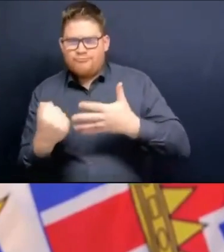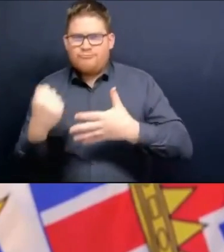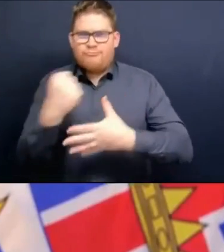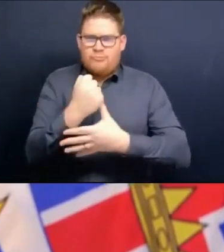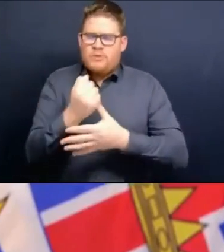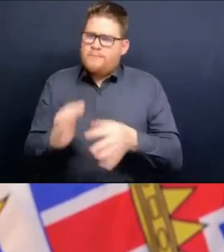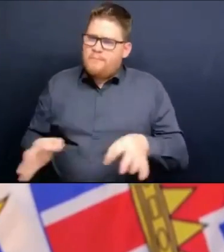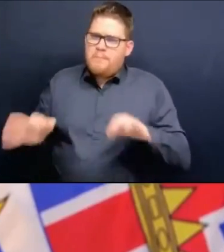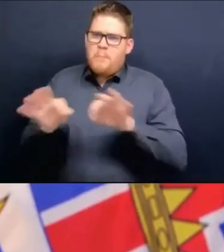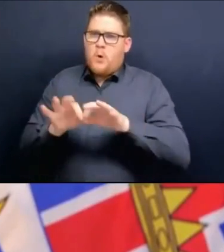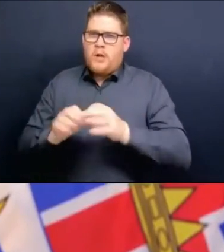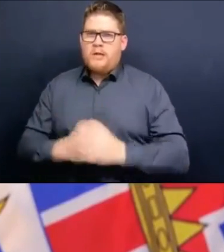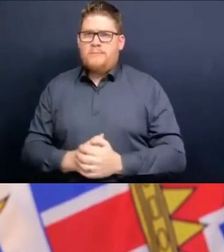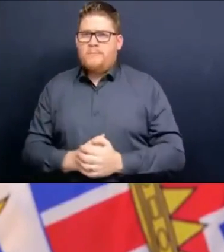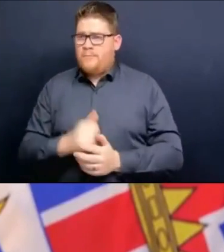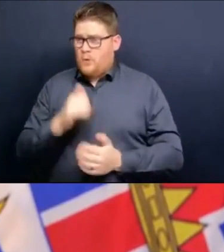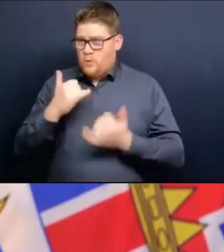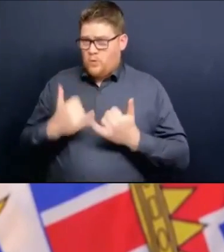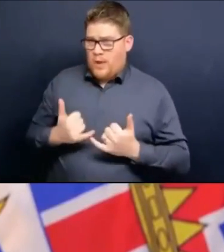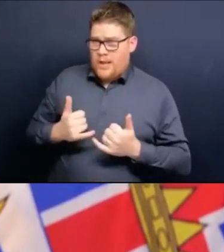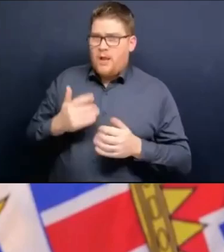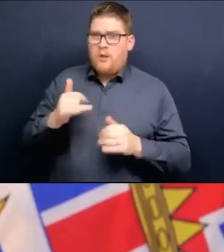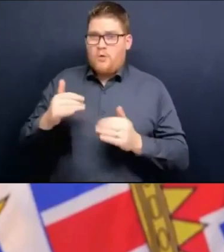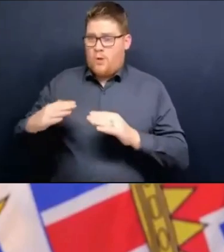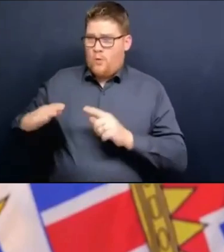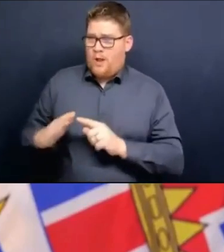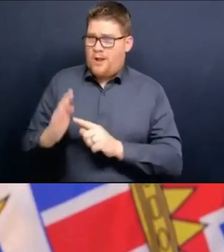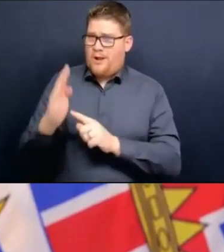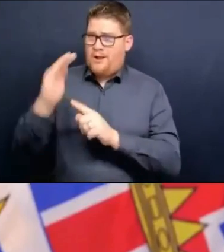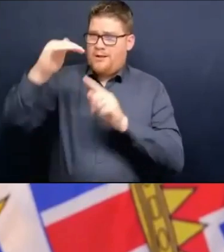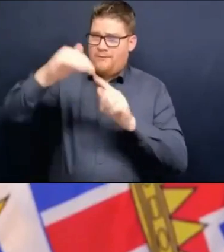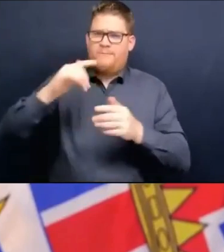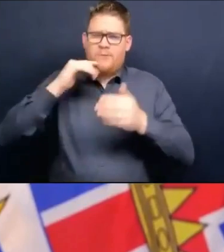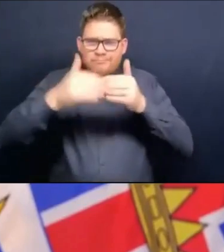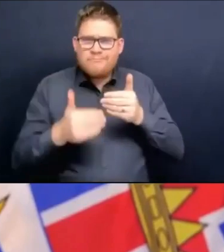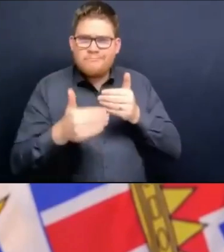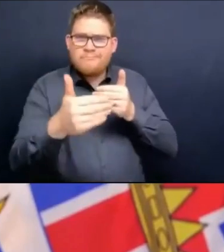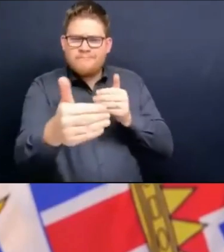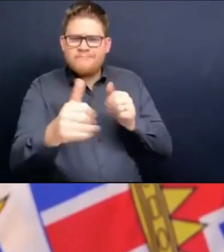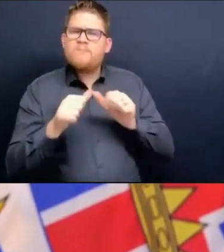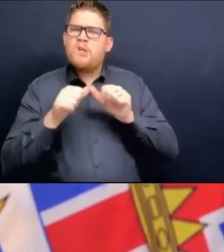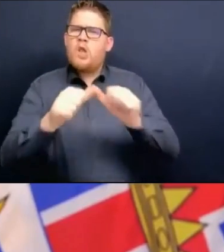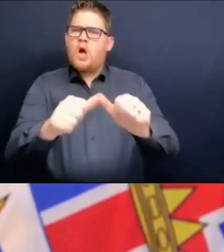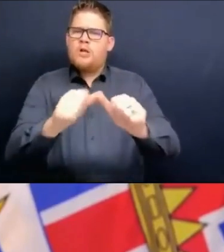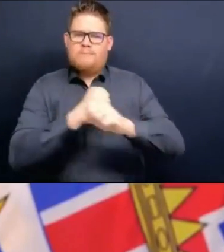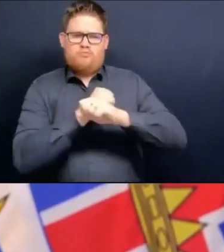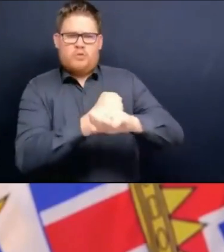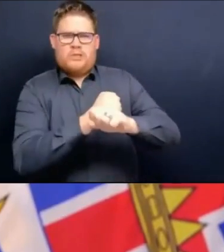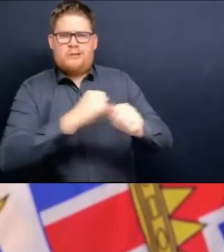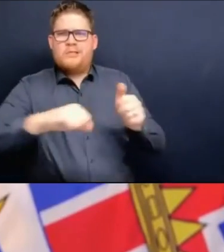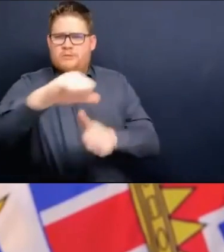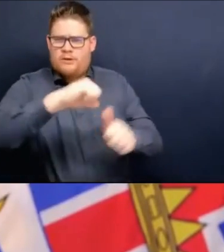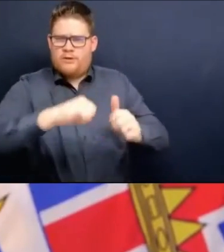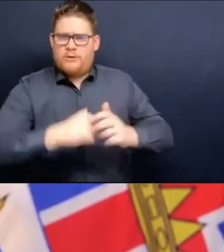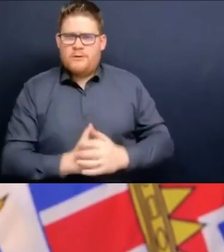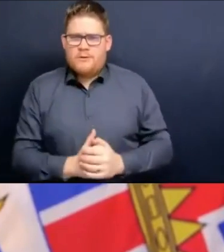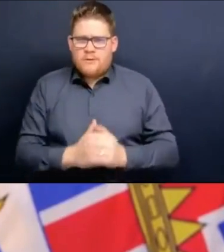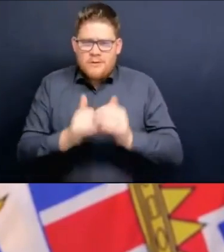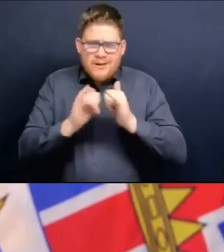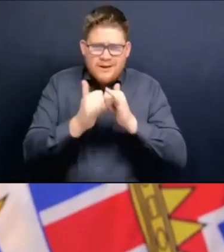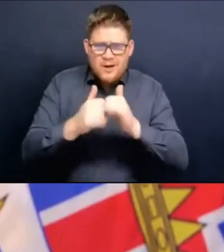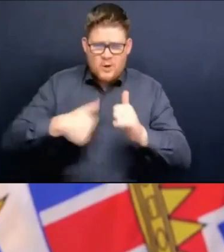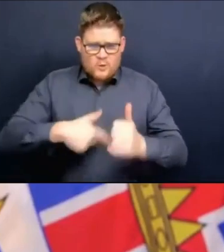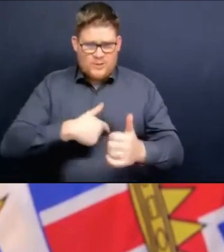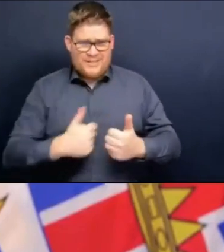getting through this wave right now. It's for that longer-term protection as we learn to live with this virus over time.